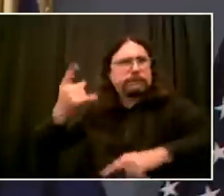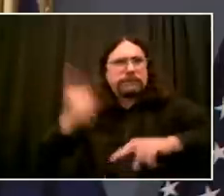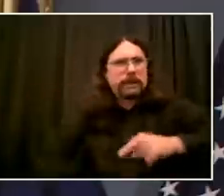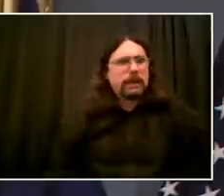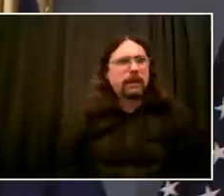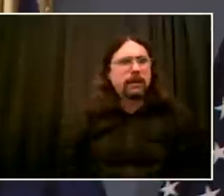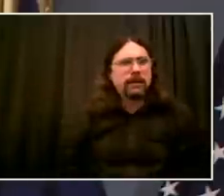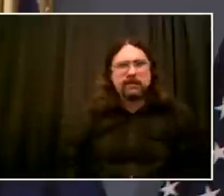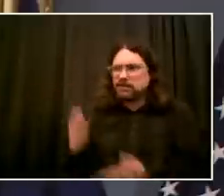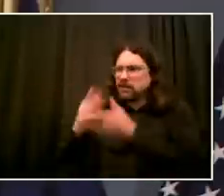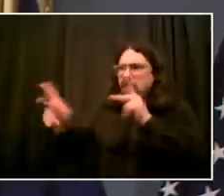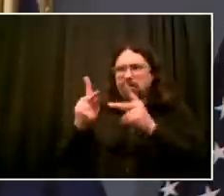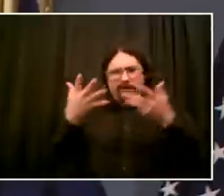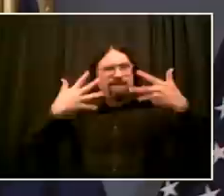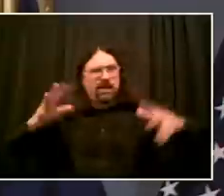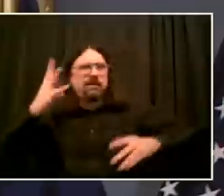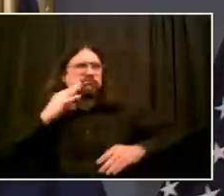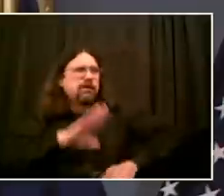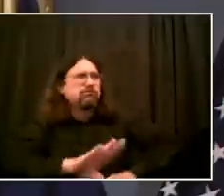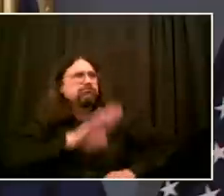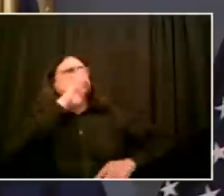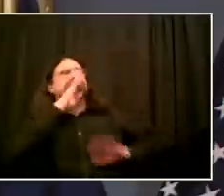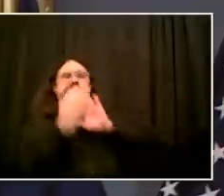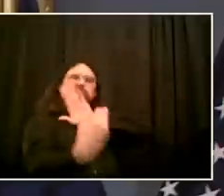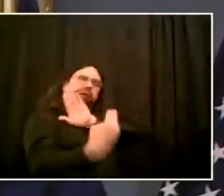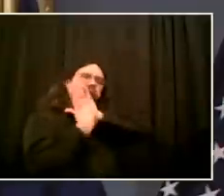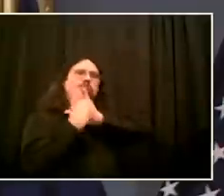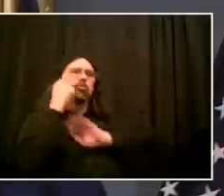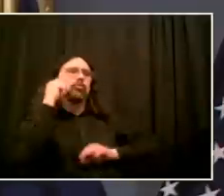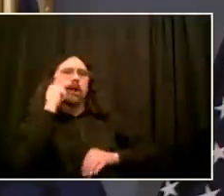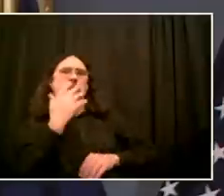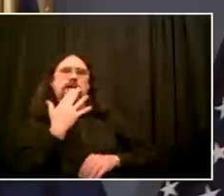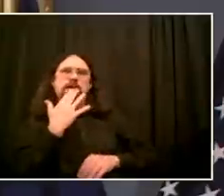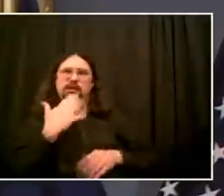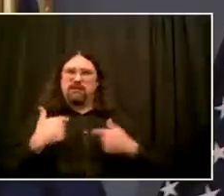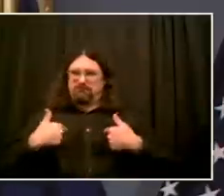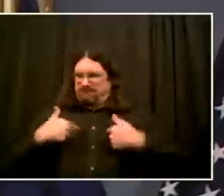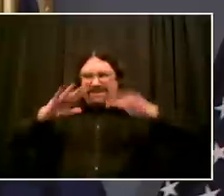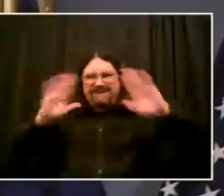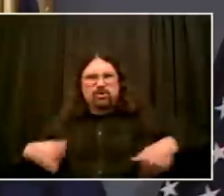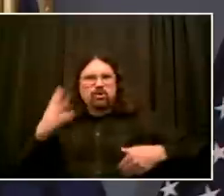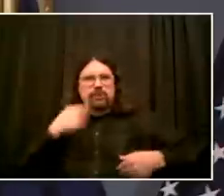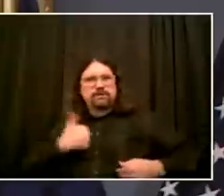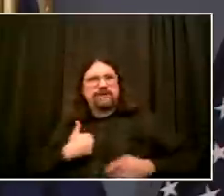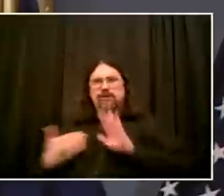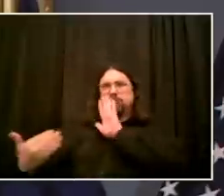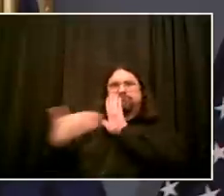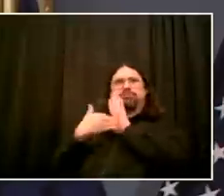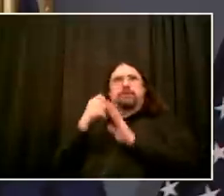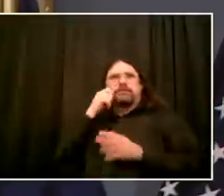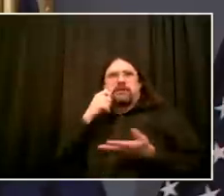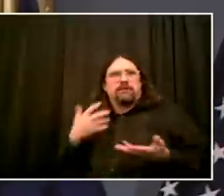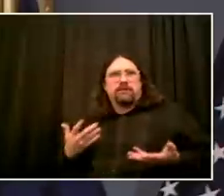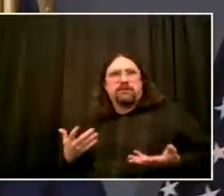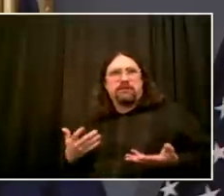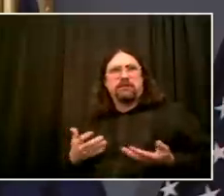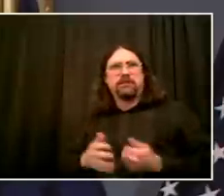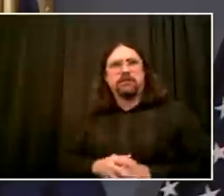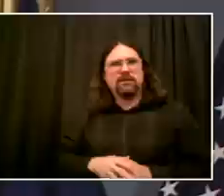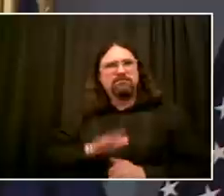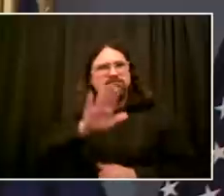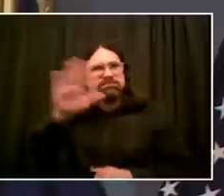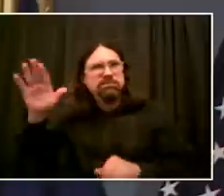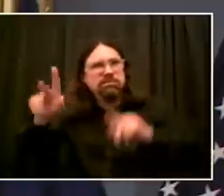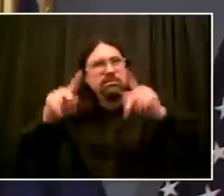I don't know what that feels like personally. I just don't. But as the father of black children, and particularly a black